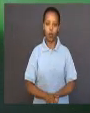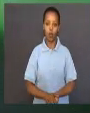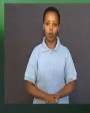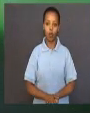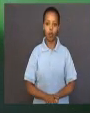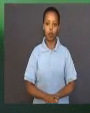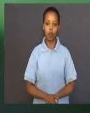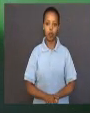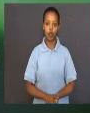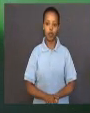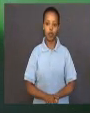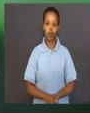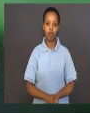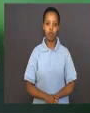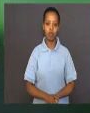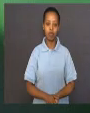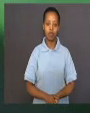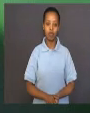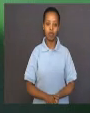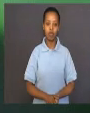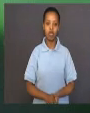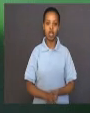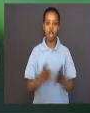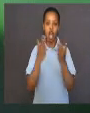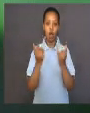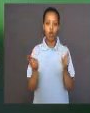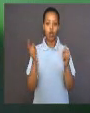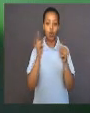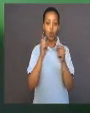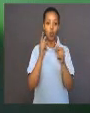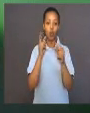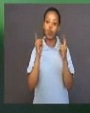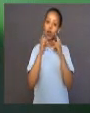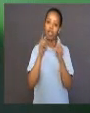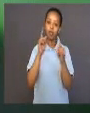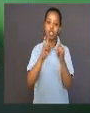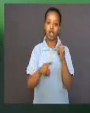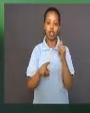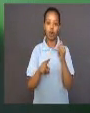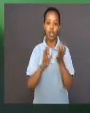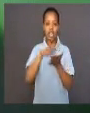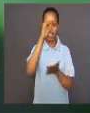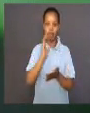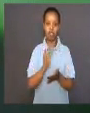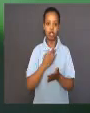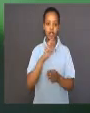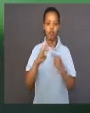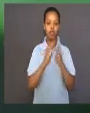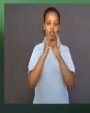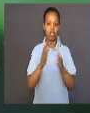Let us move on to the last scientist of our lesson, René